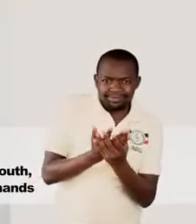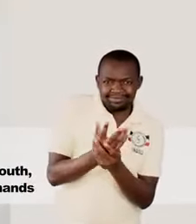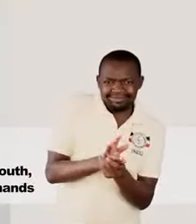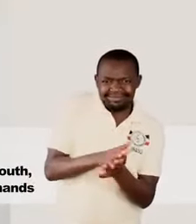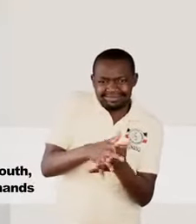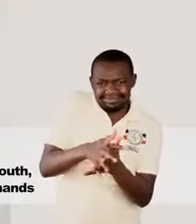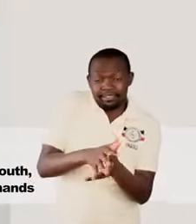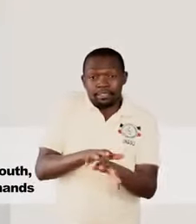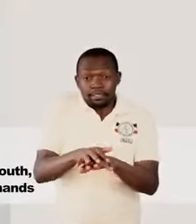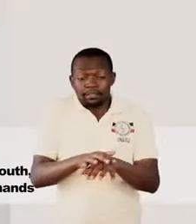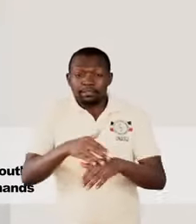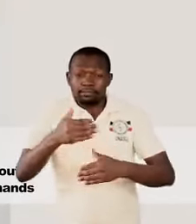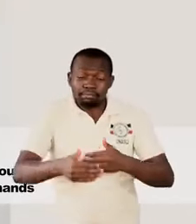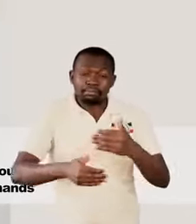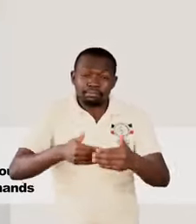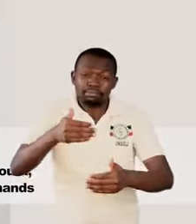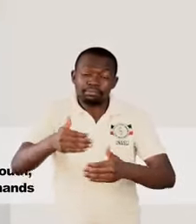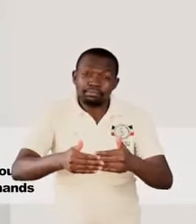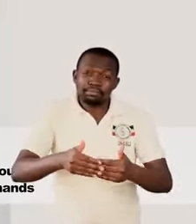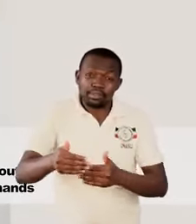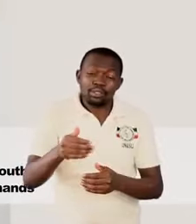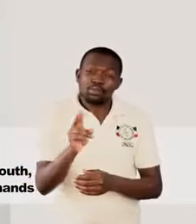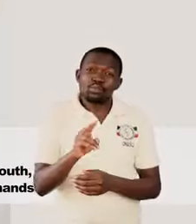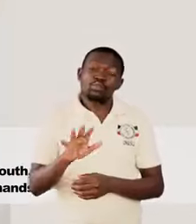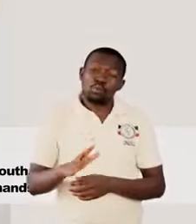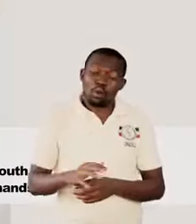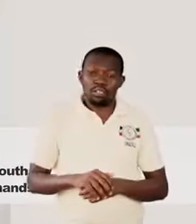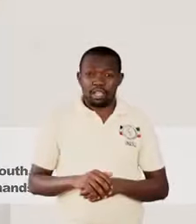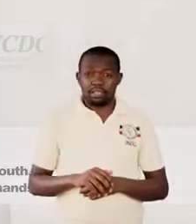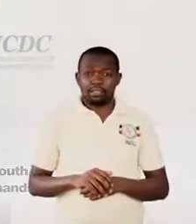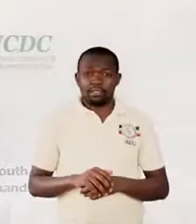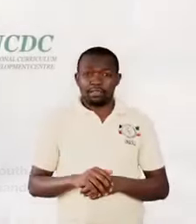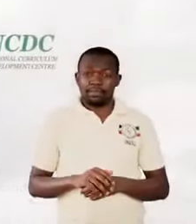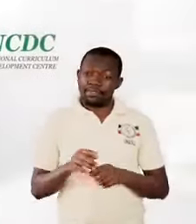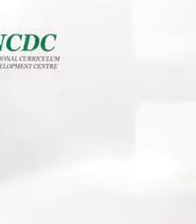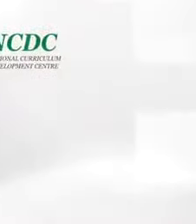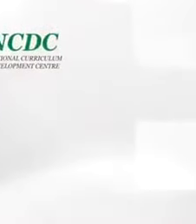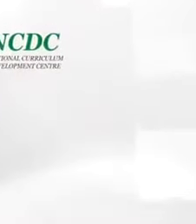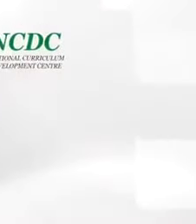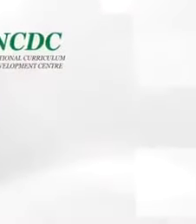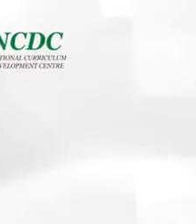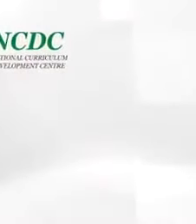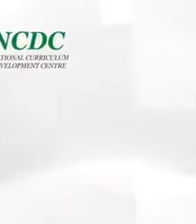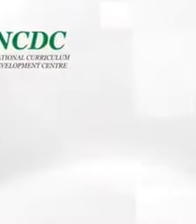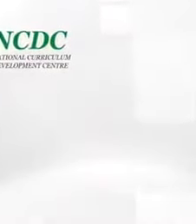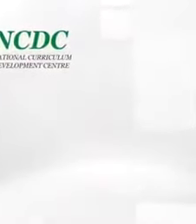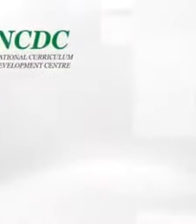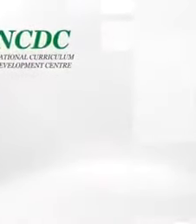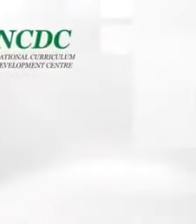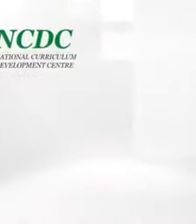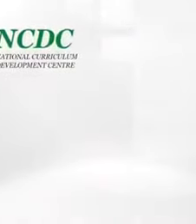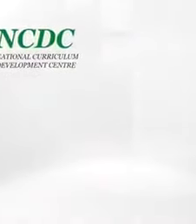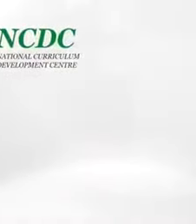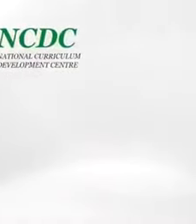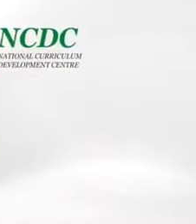This is the end of the lesson for today. Bye bye. bye. Bye bye.